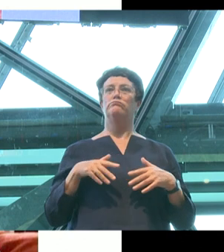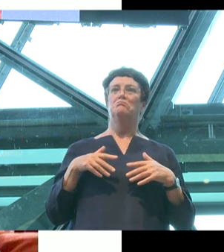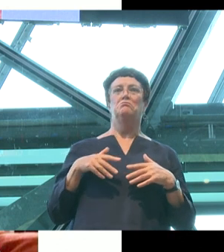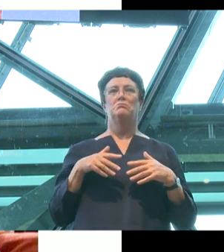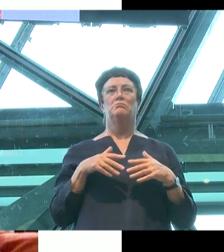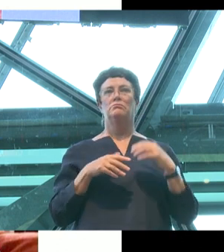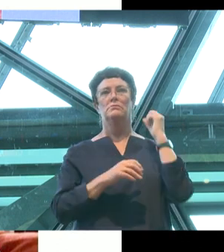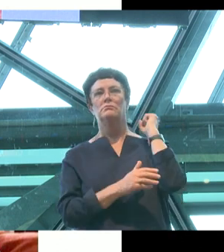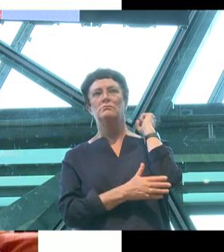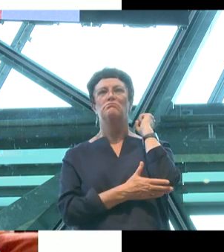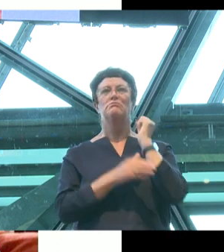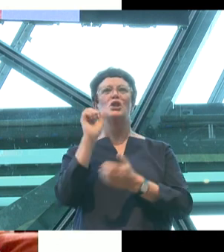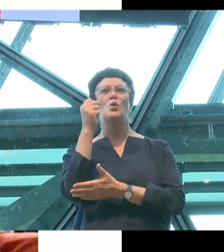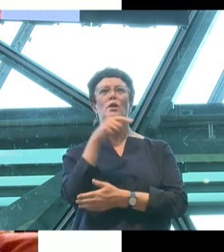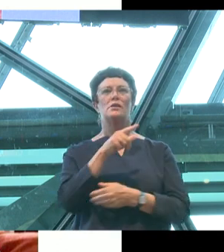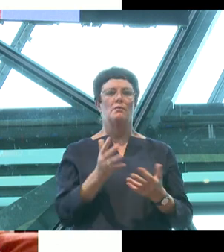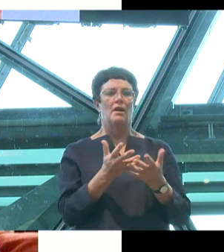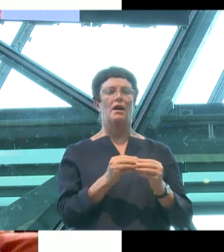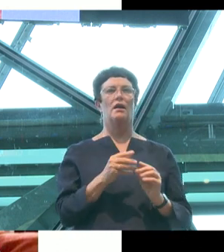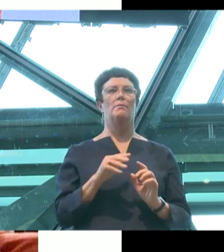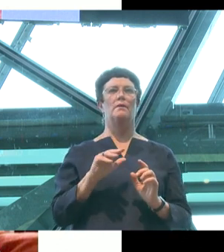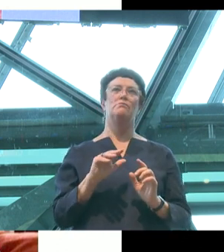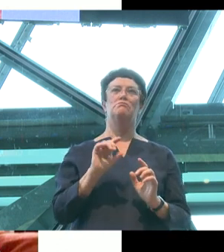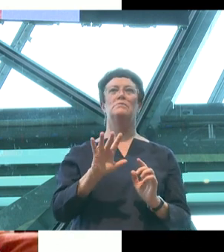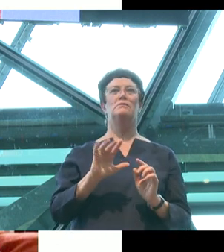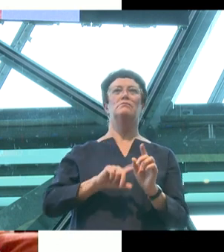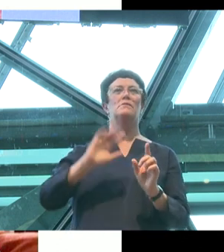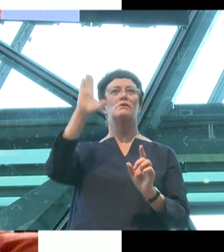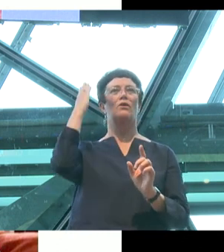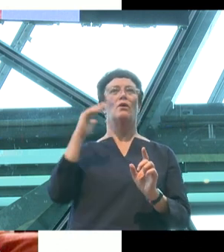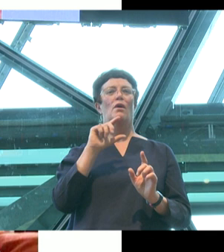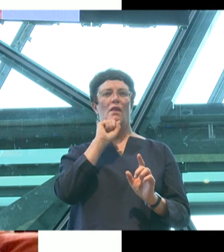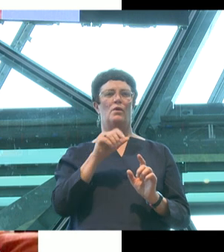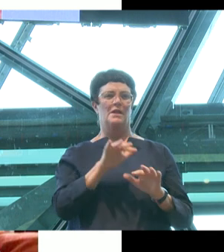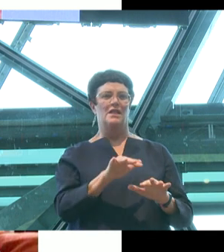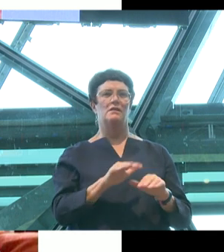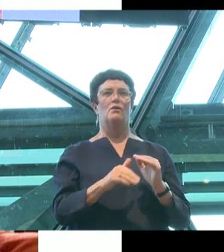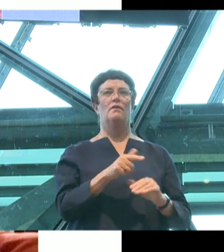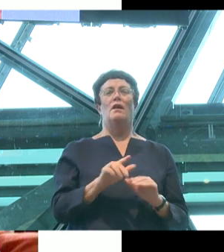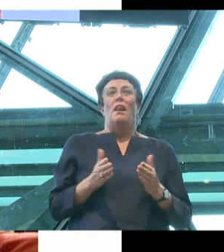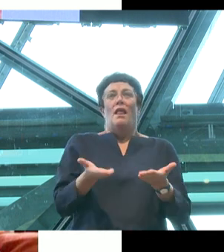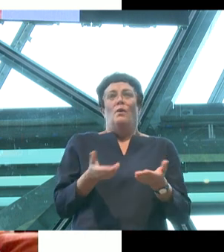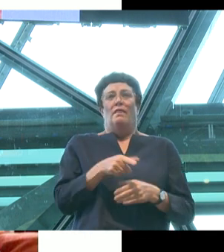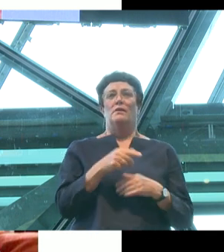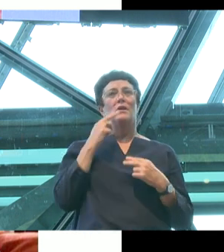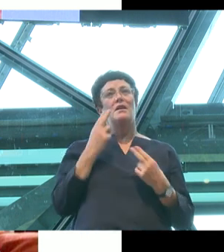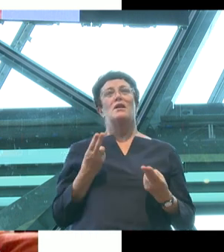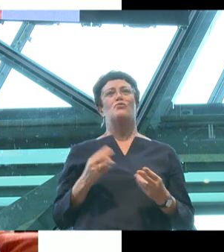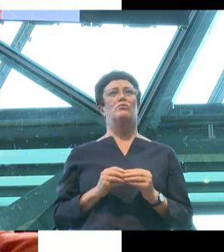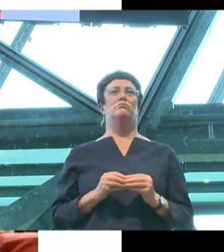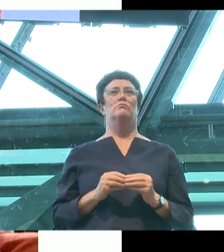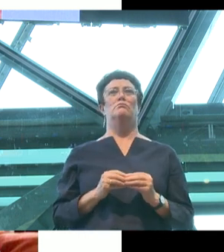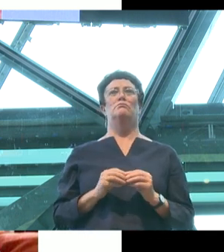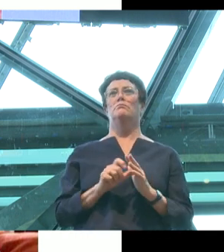generation ago. Because I think that is truly letting kids be kids. Letting them do what makes them